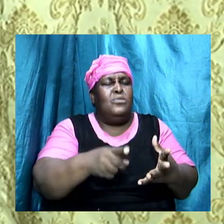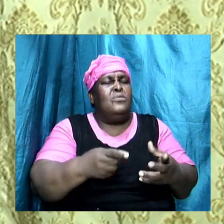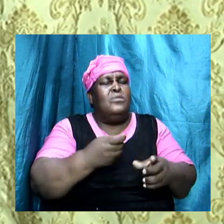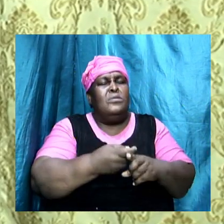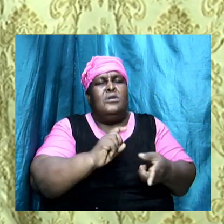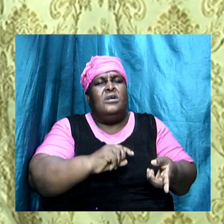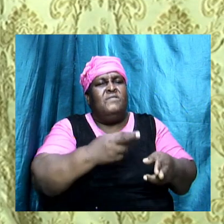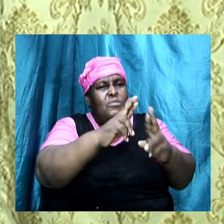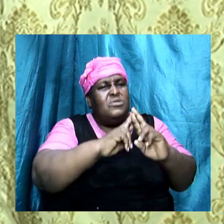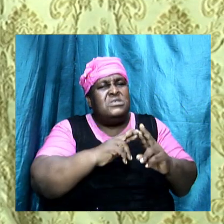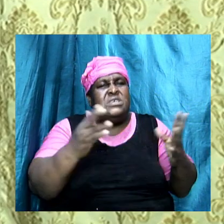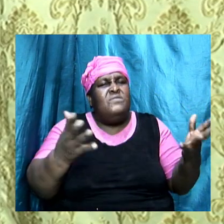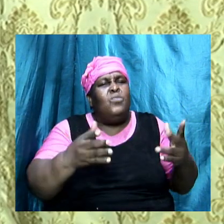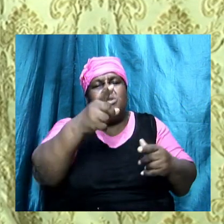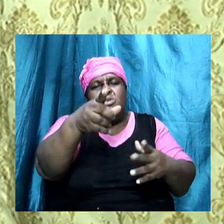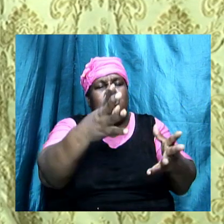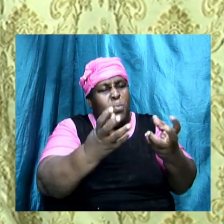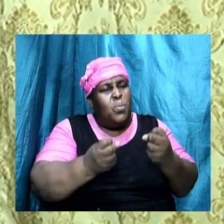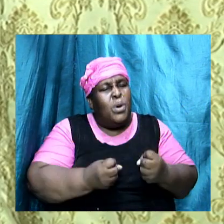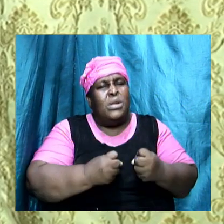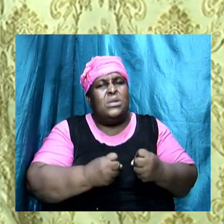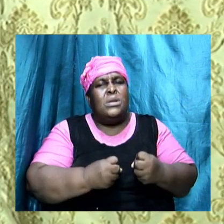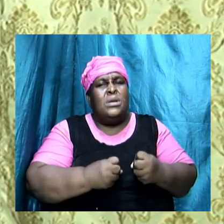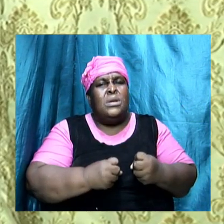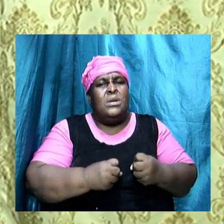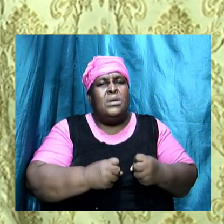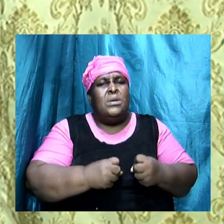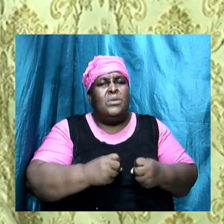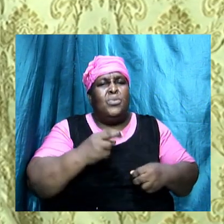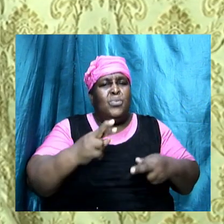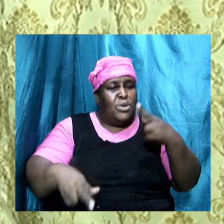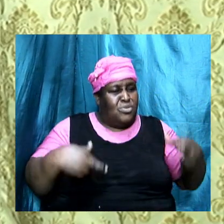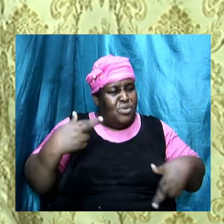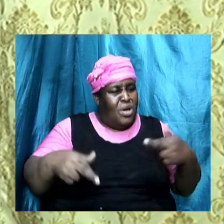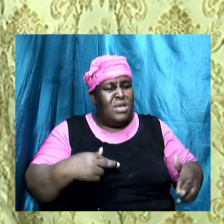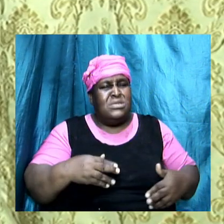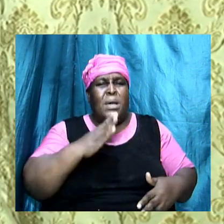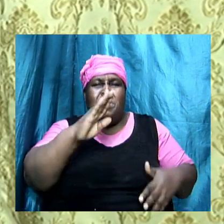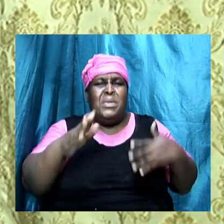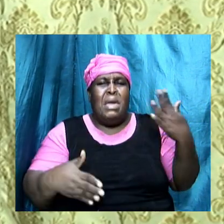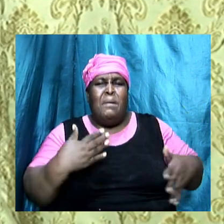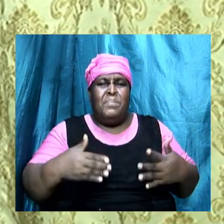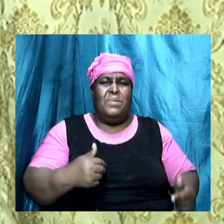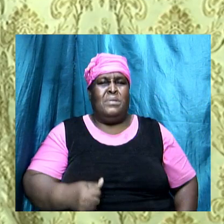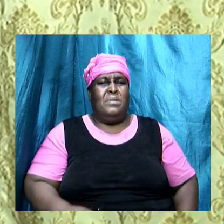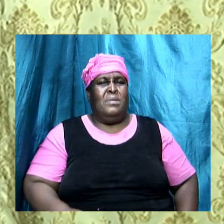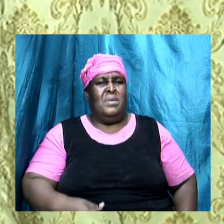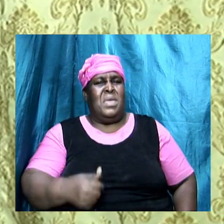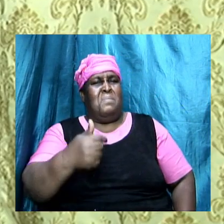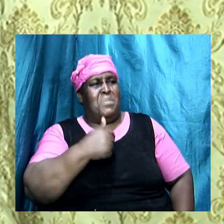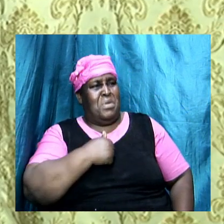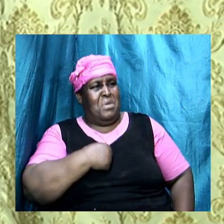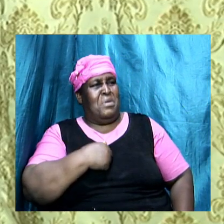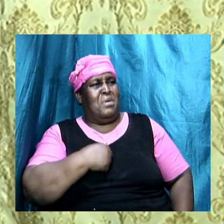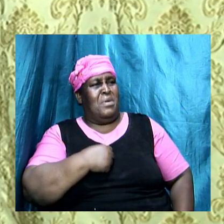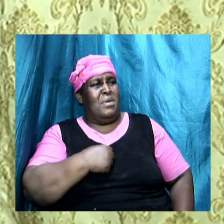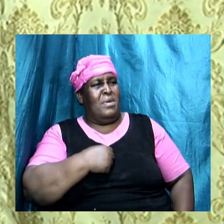she said to hear be merry be happy rejoice I'll get it for you